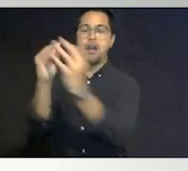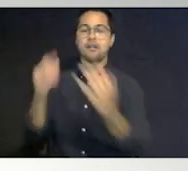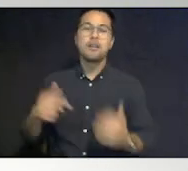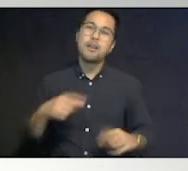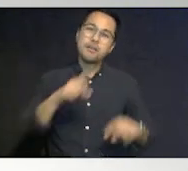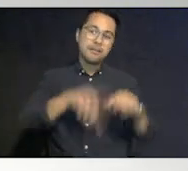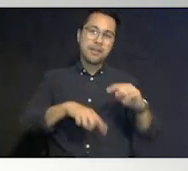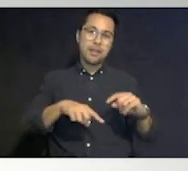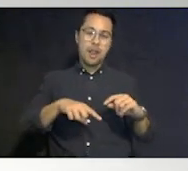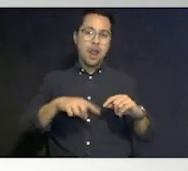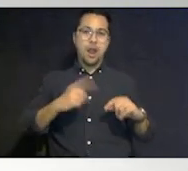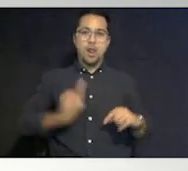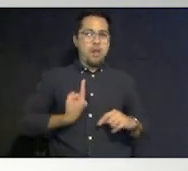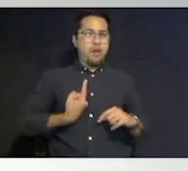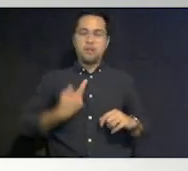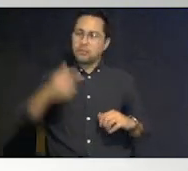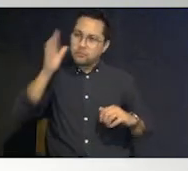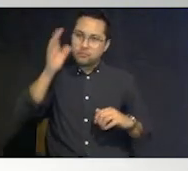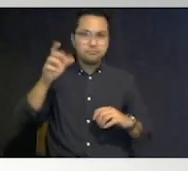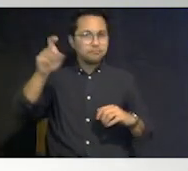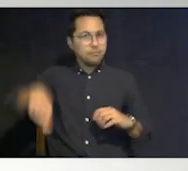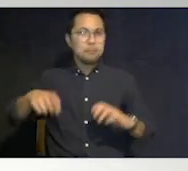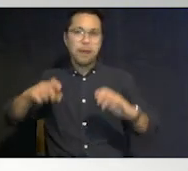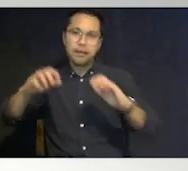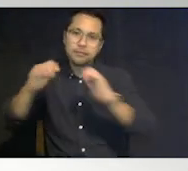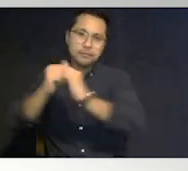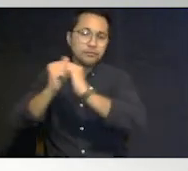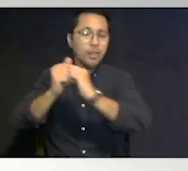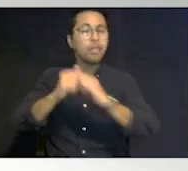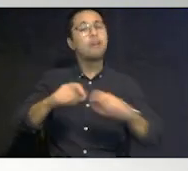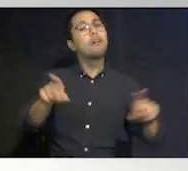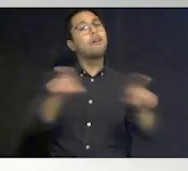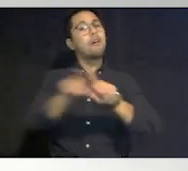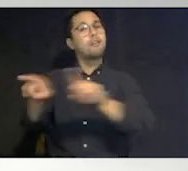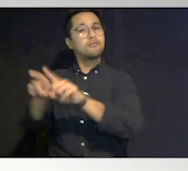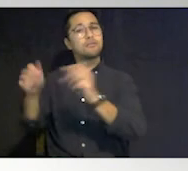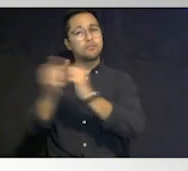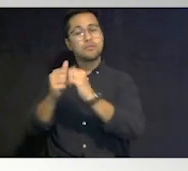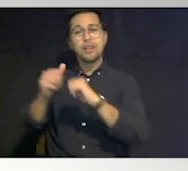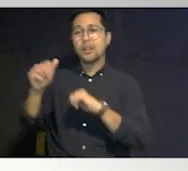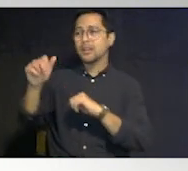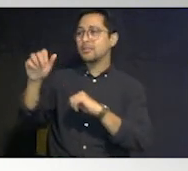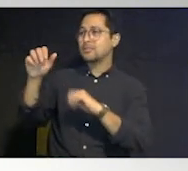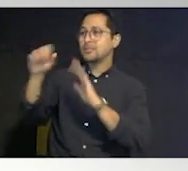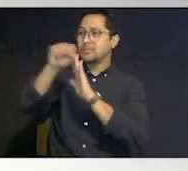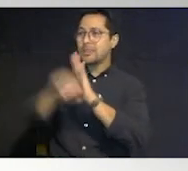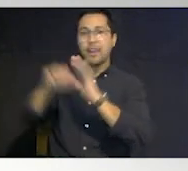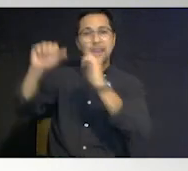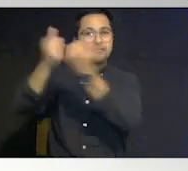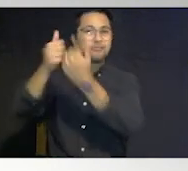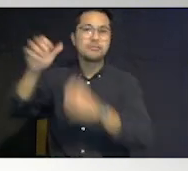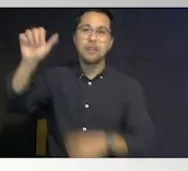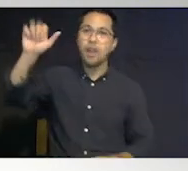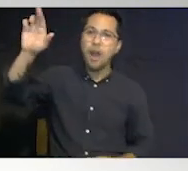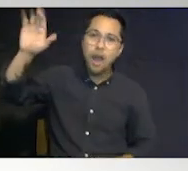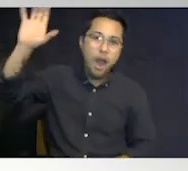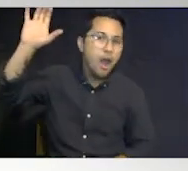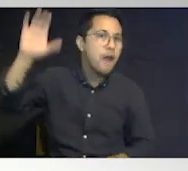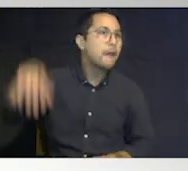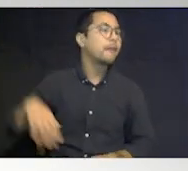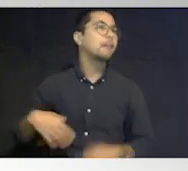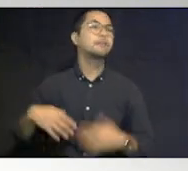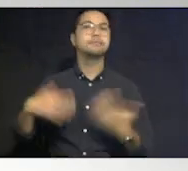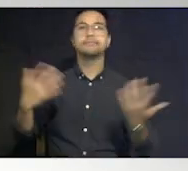eoc um and we work with our partner age agencies the arcs the you know far the you know